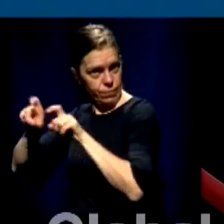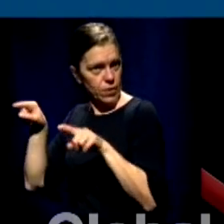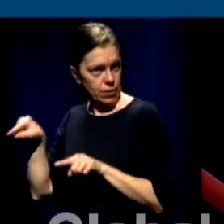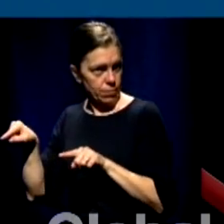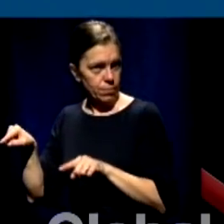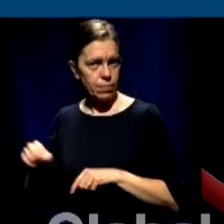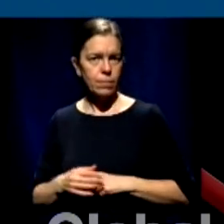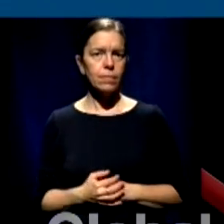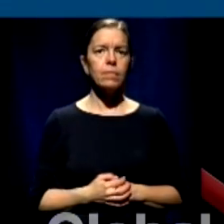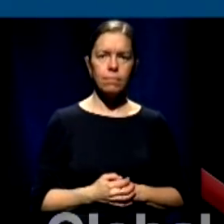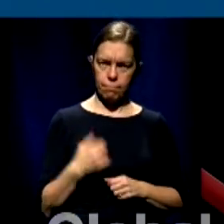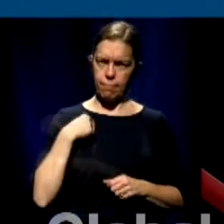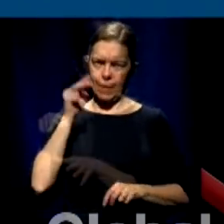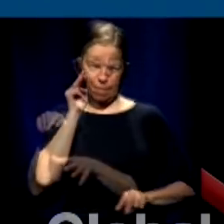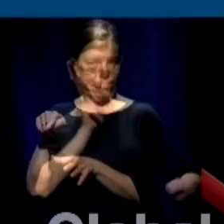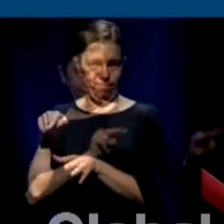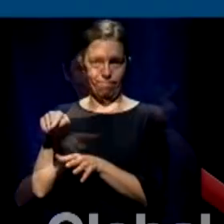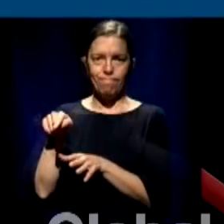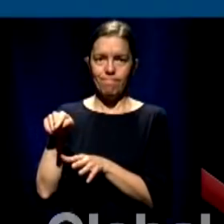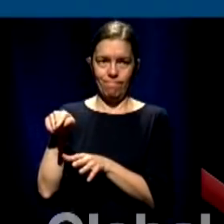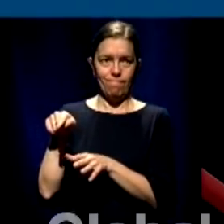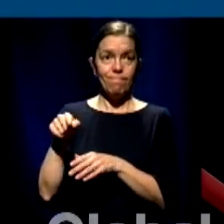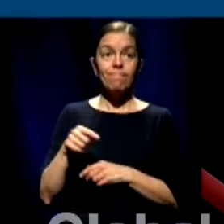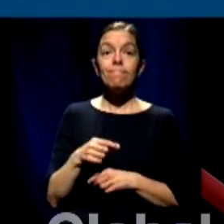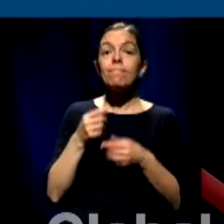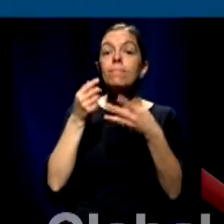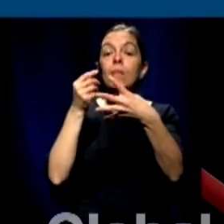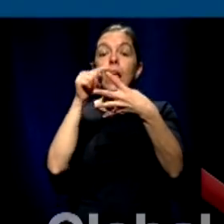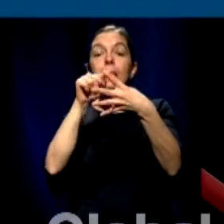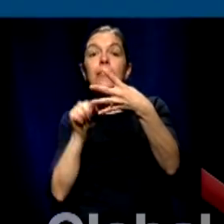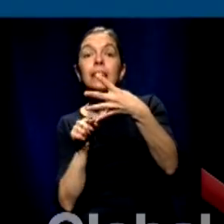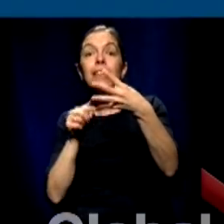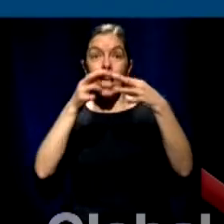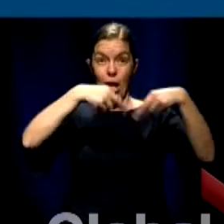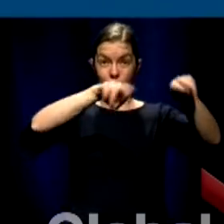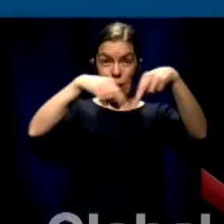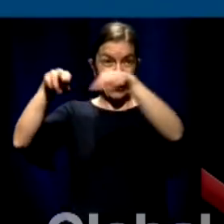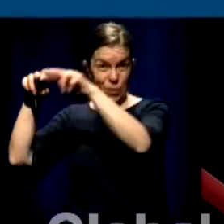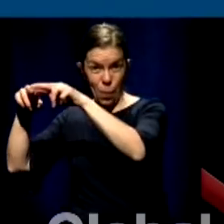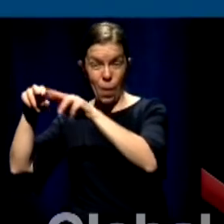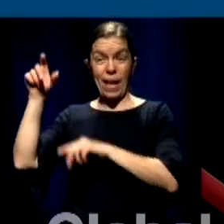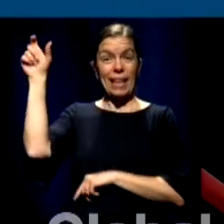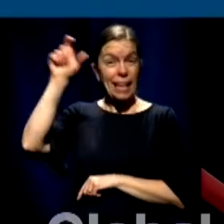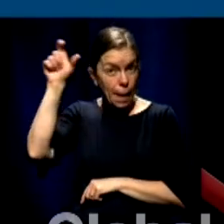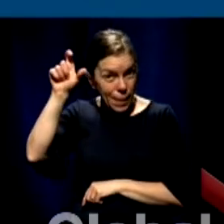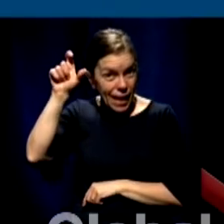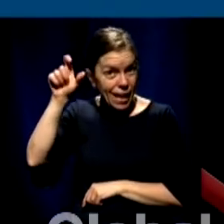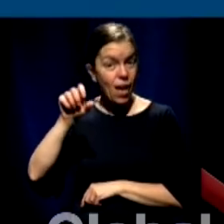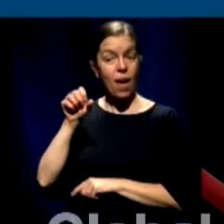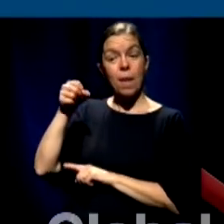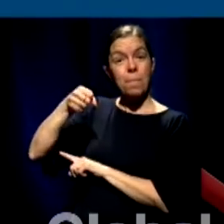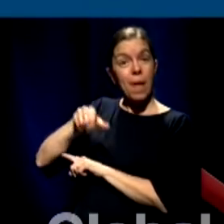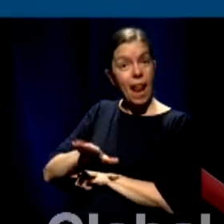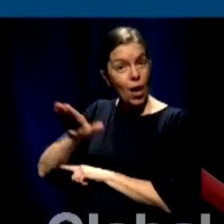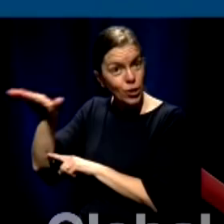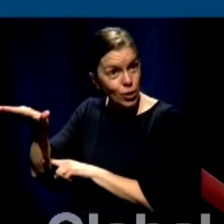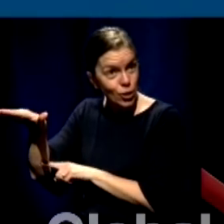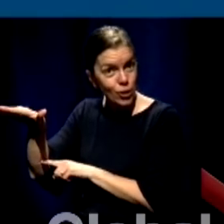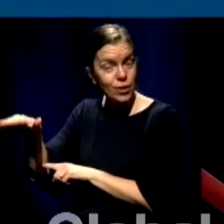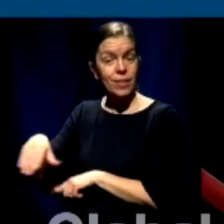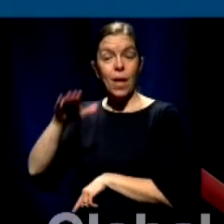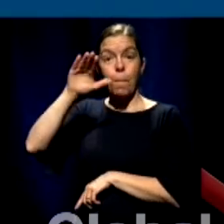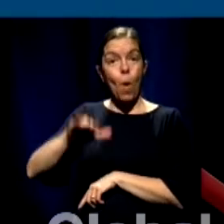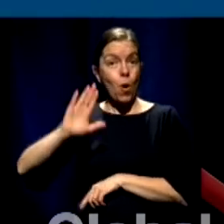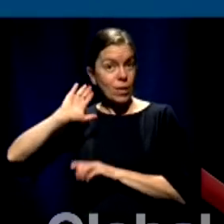that should be set the red zones well we have our four new regions so the national capital